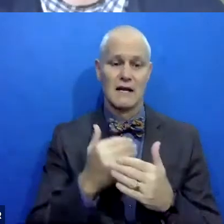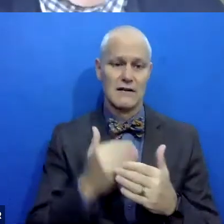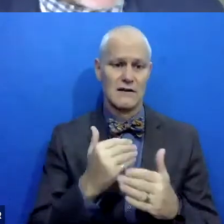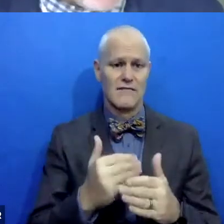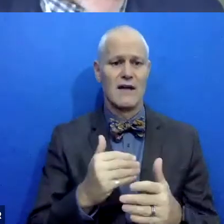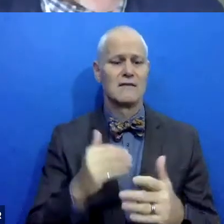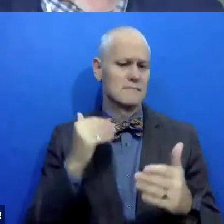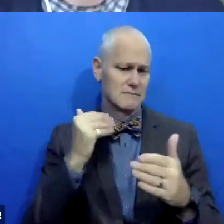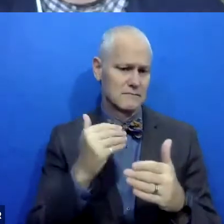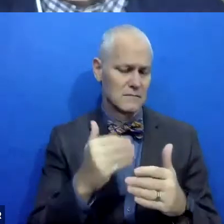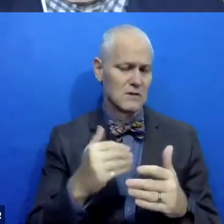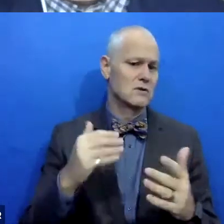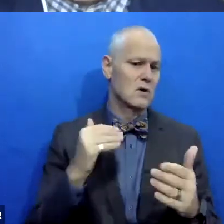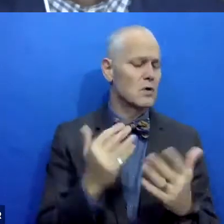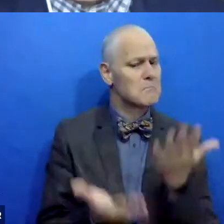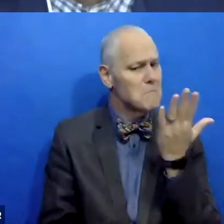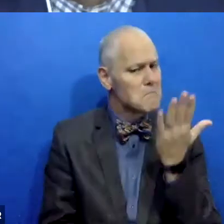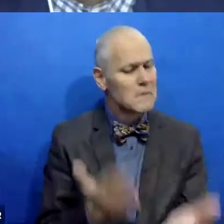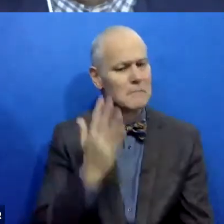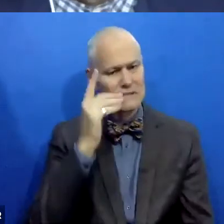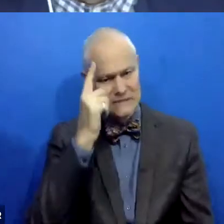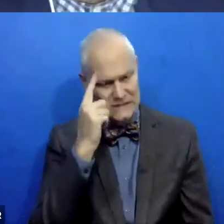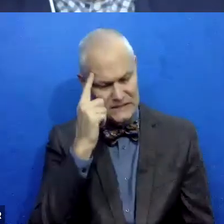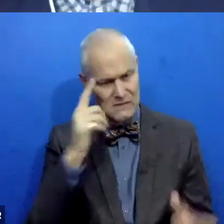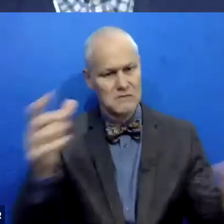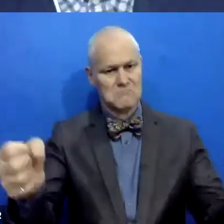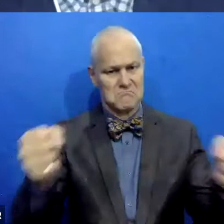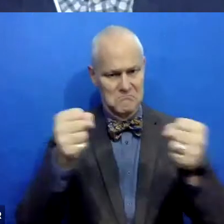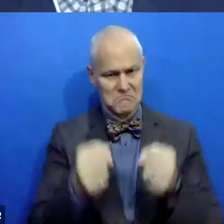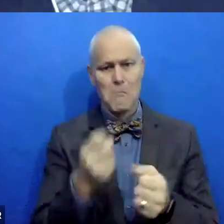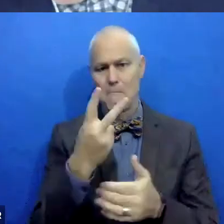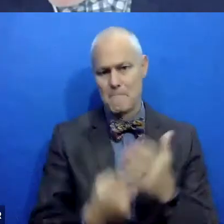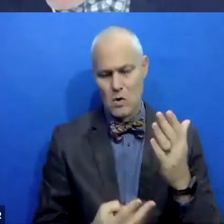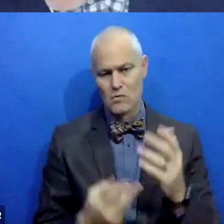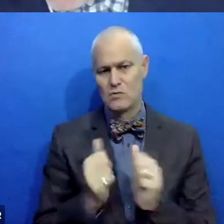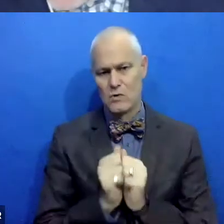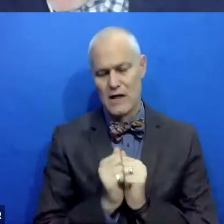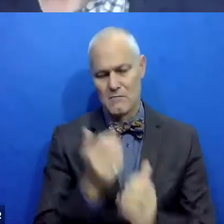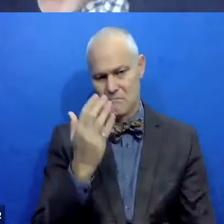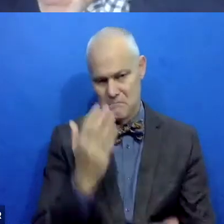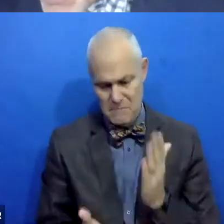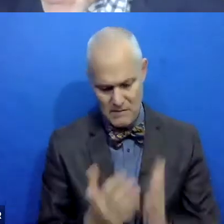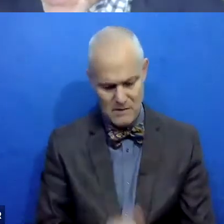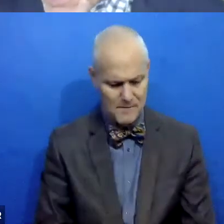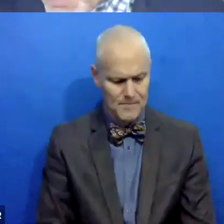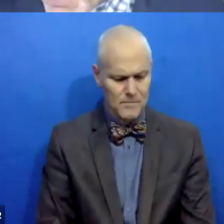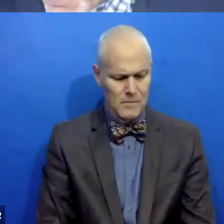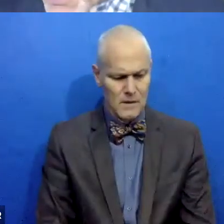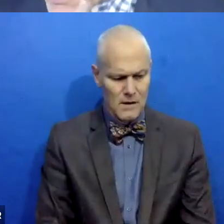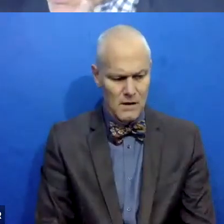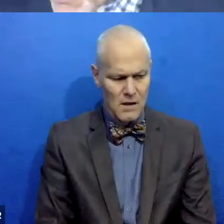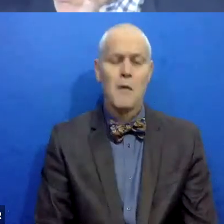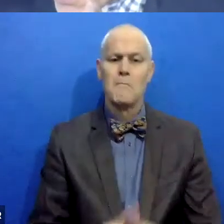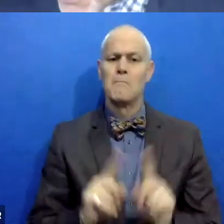thinking about possibly maybe considering talking about that. Um, the way we help